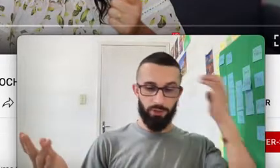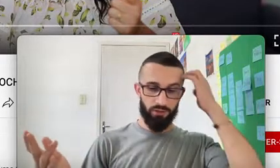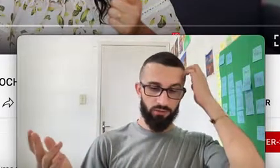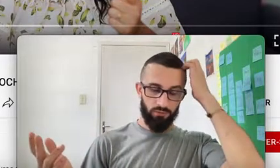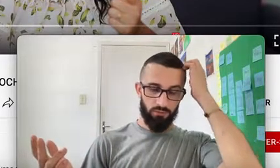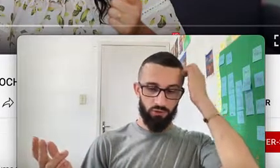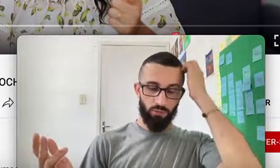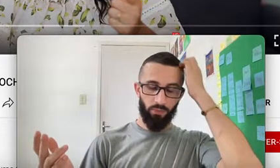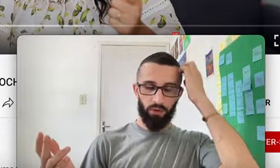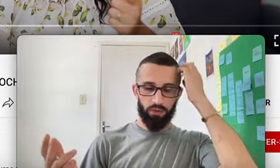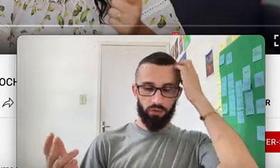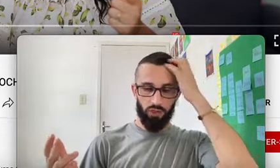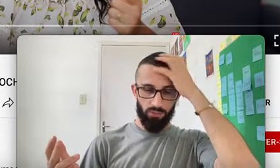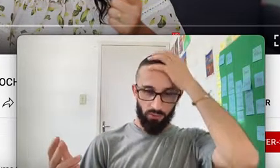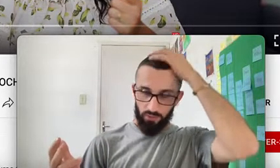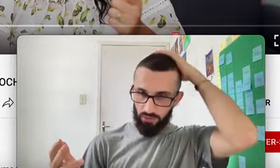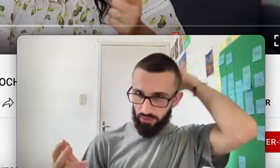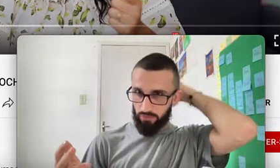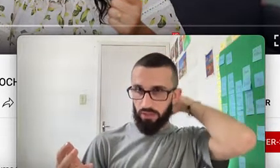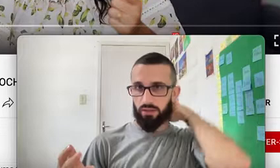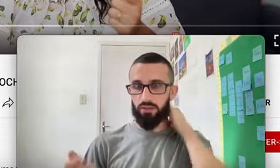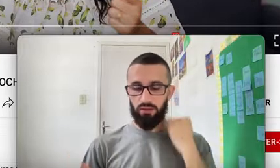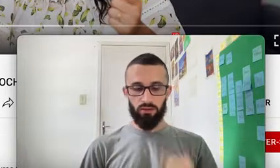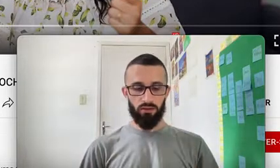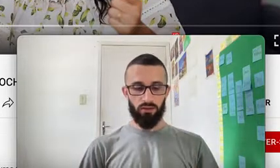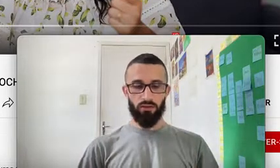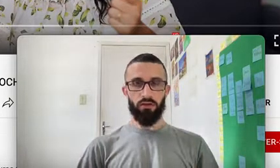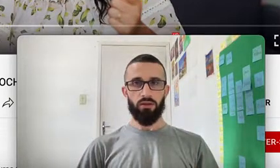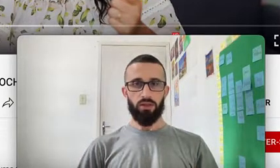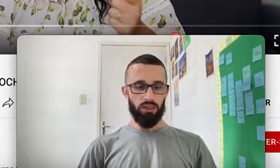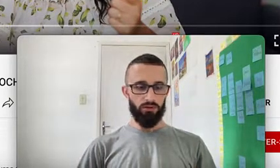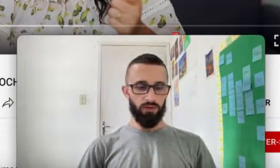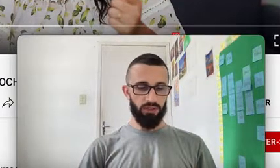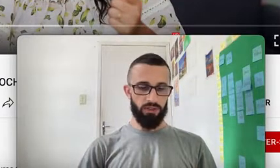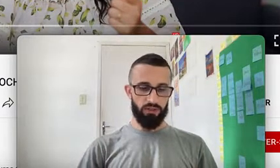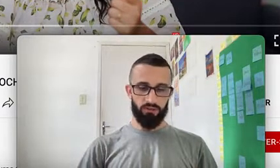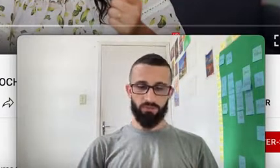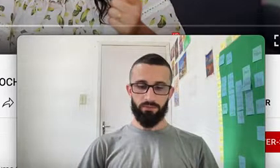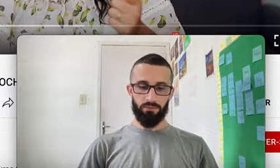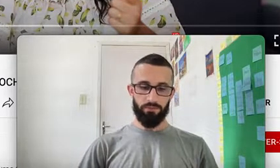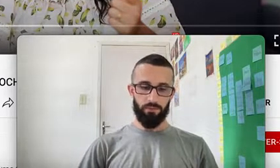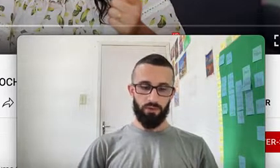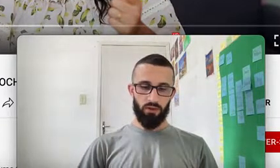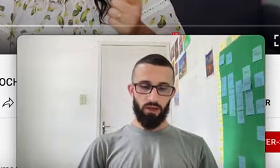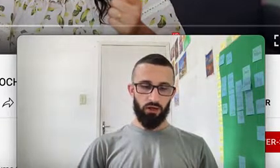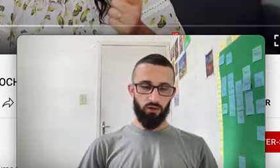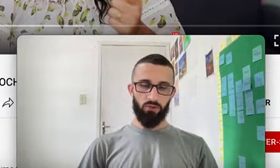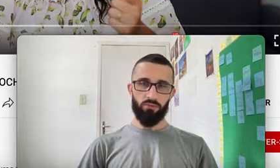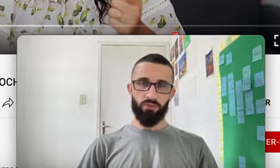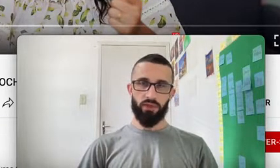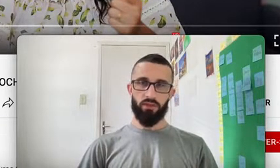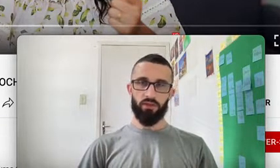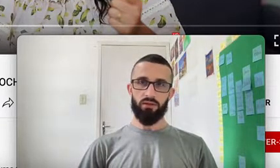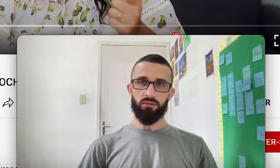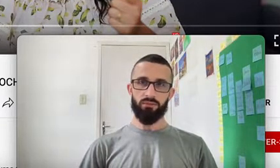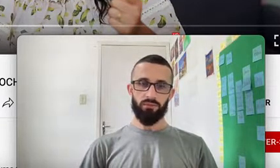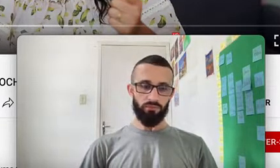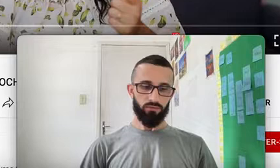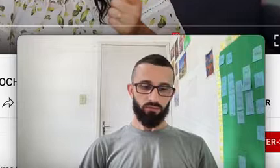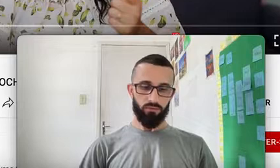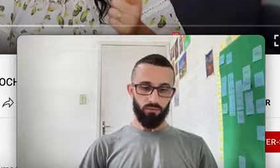Shopping Supermarket Shopping With This Money Ele Faria A Compra